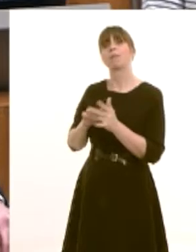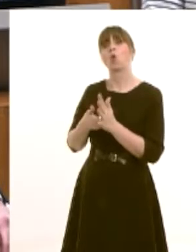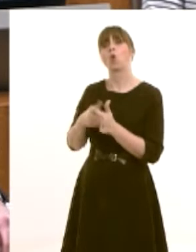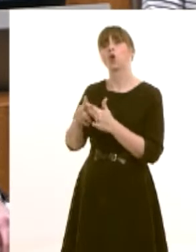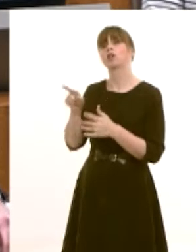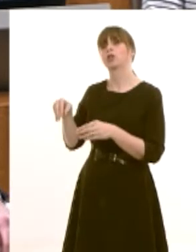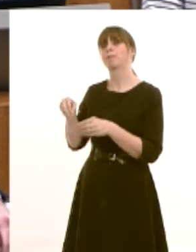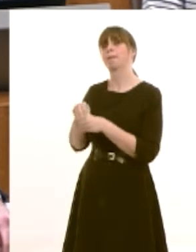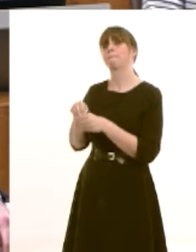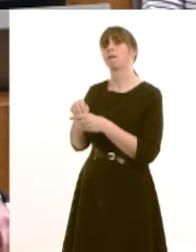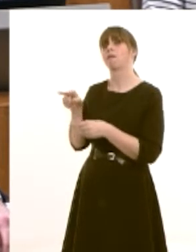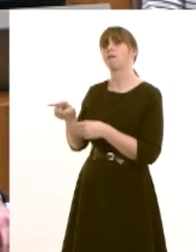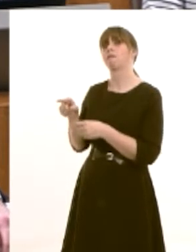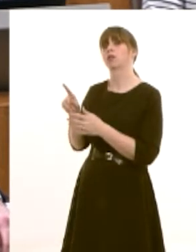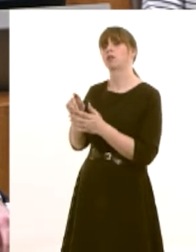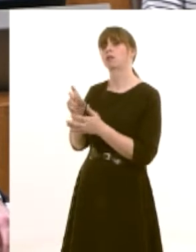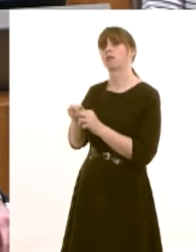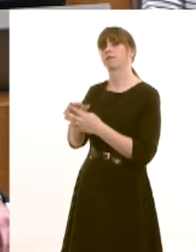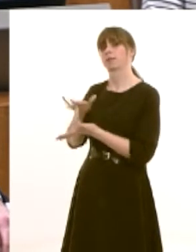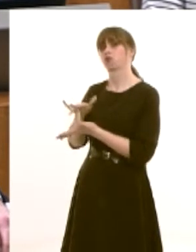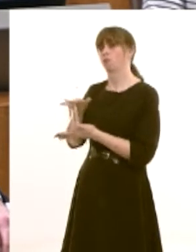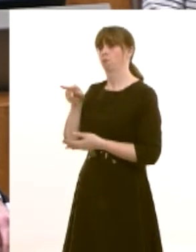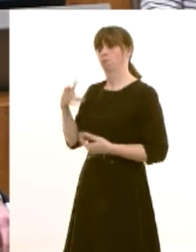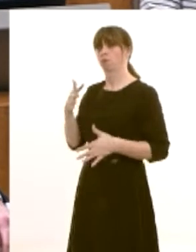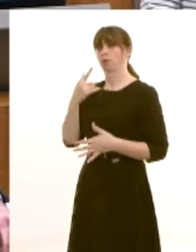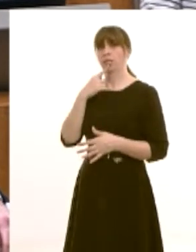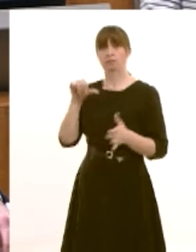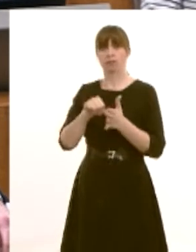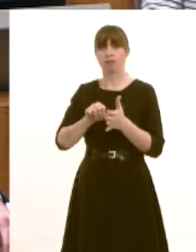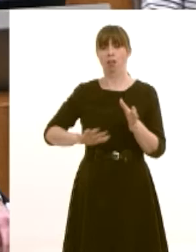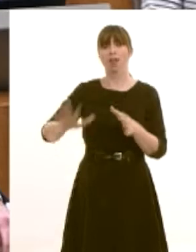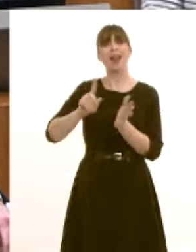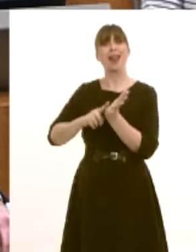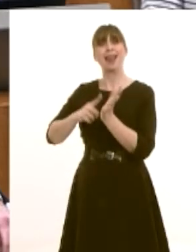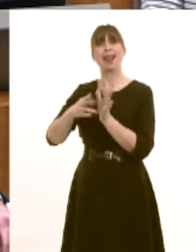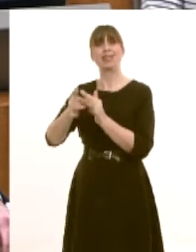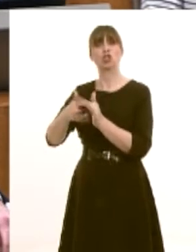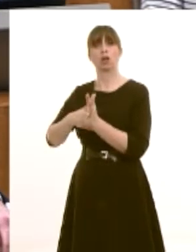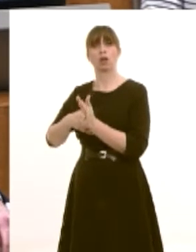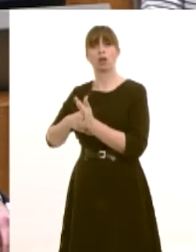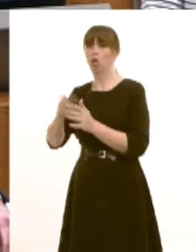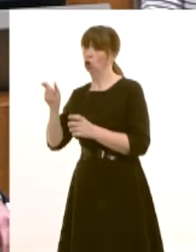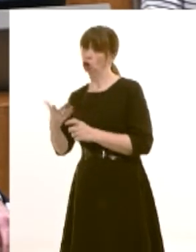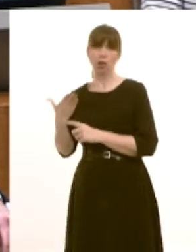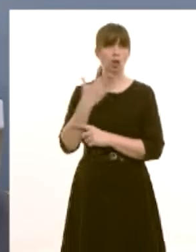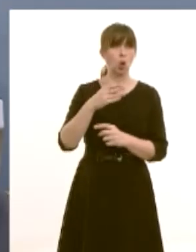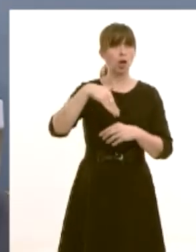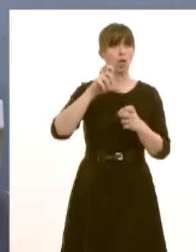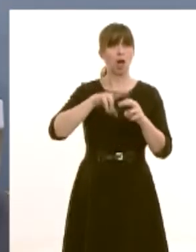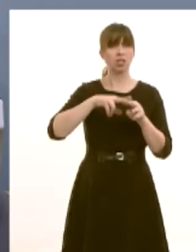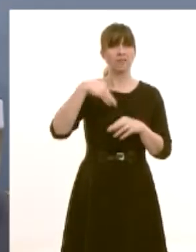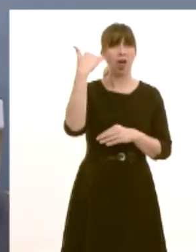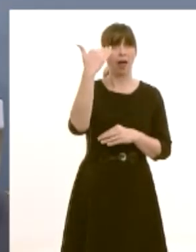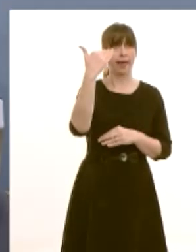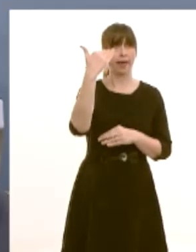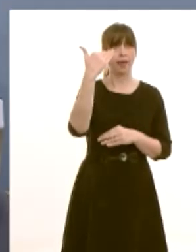uh pupils going from pen towing to llanyshire not being able to go to cardiff high but that was as a result of a change i understand to the catchment area that was made by